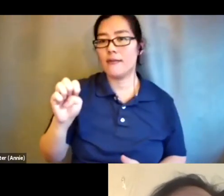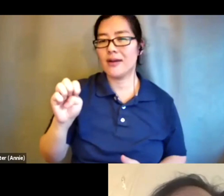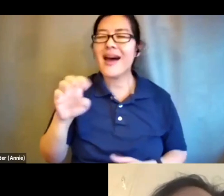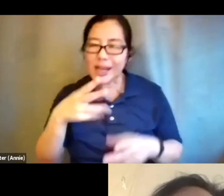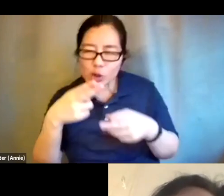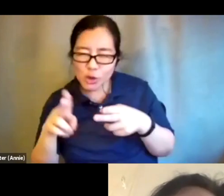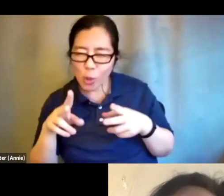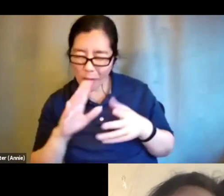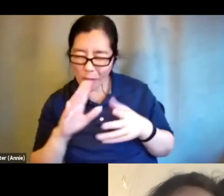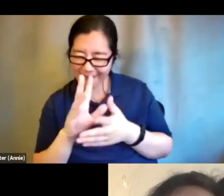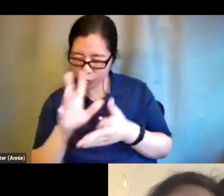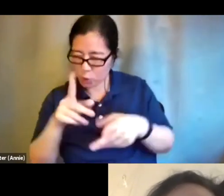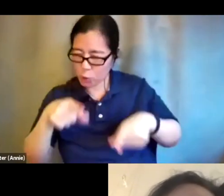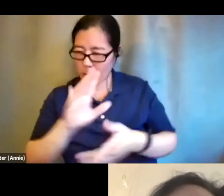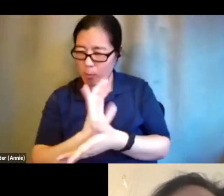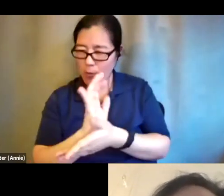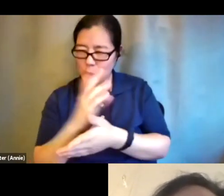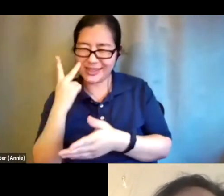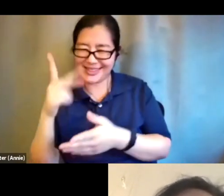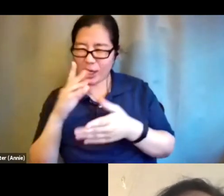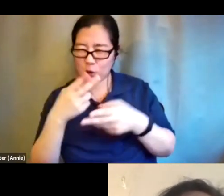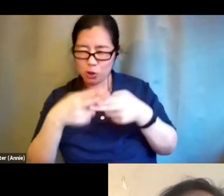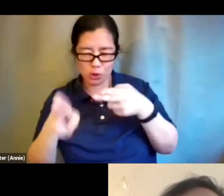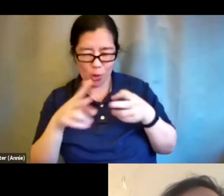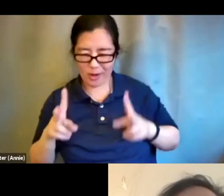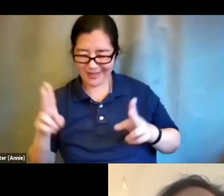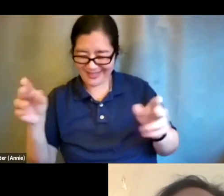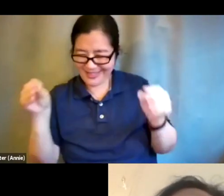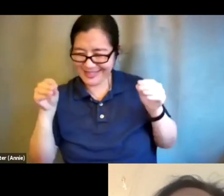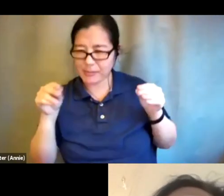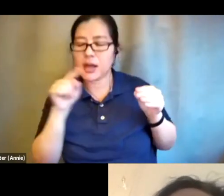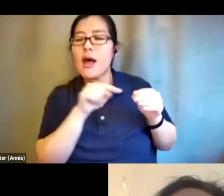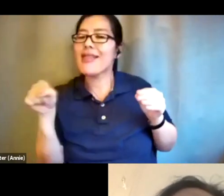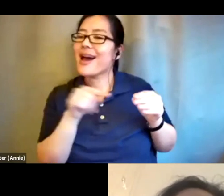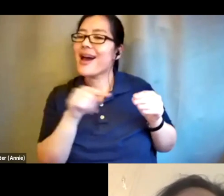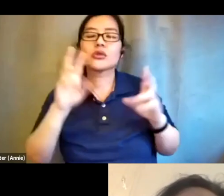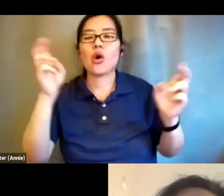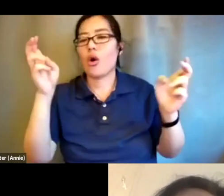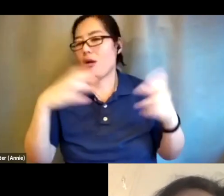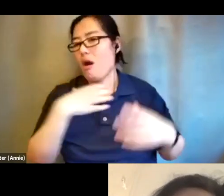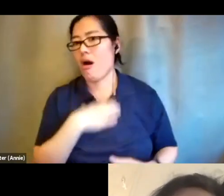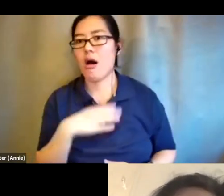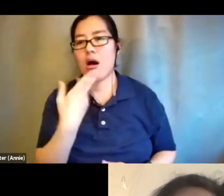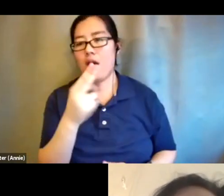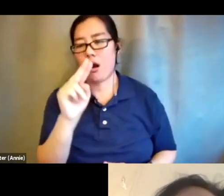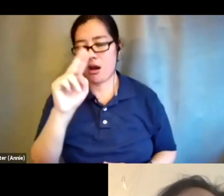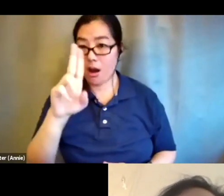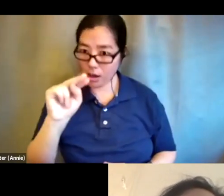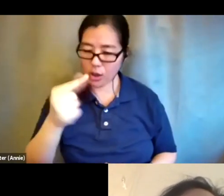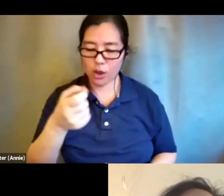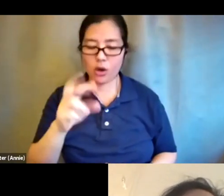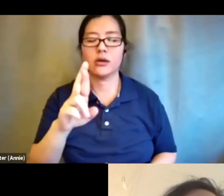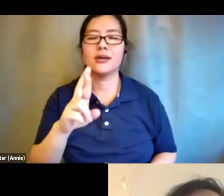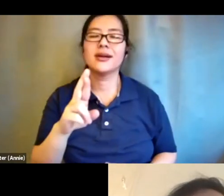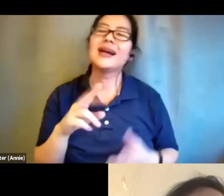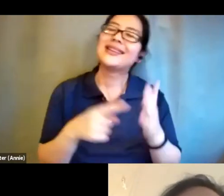the show i speak about um sometimes confusing sex and love and i think that um